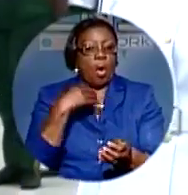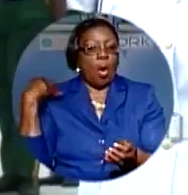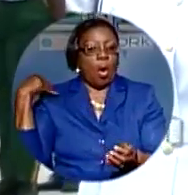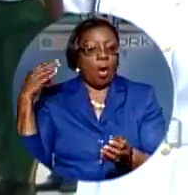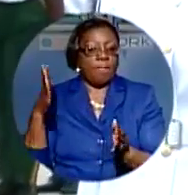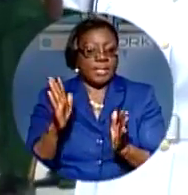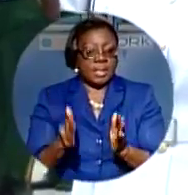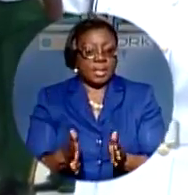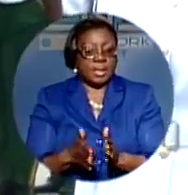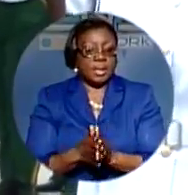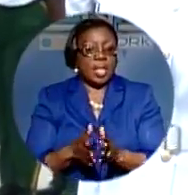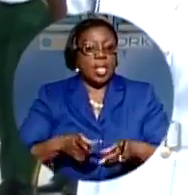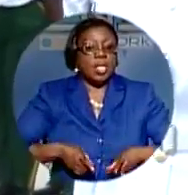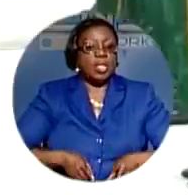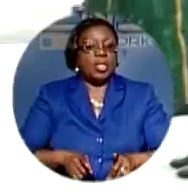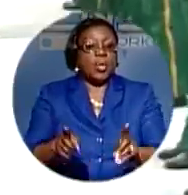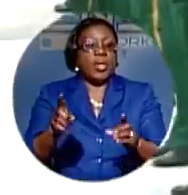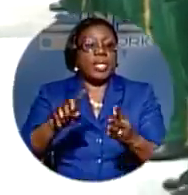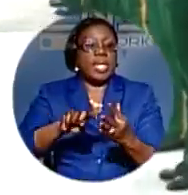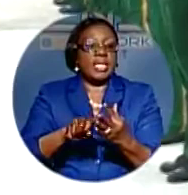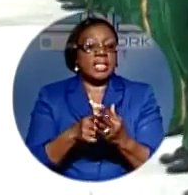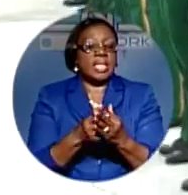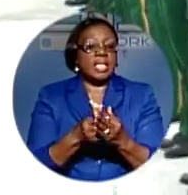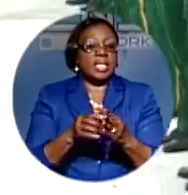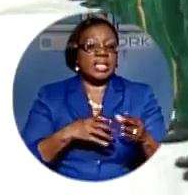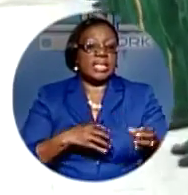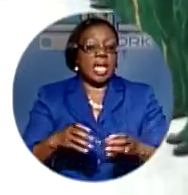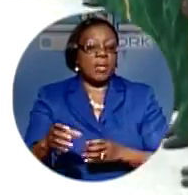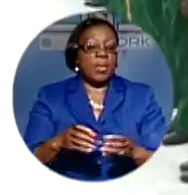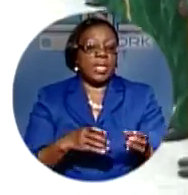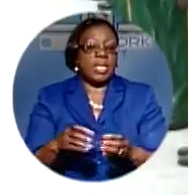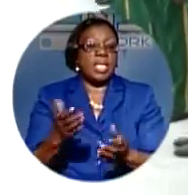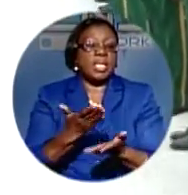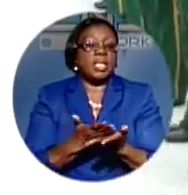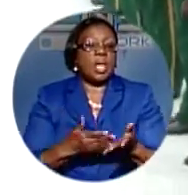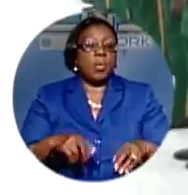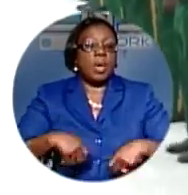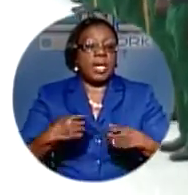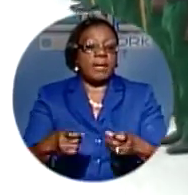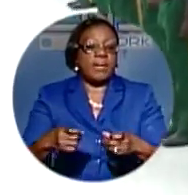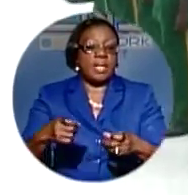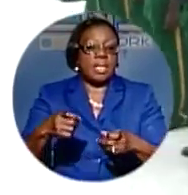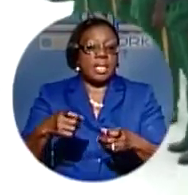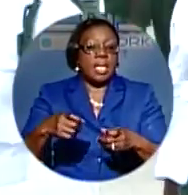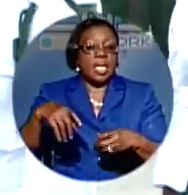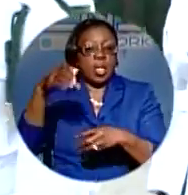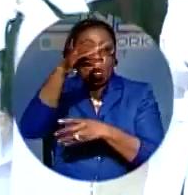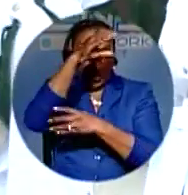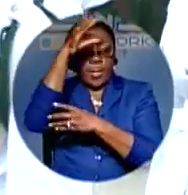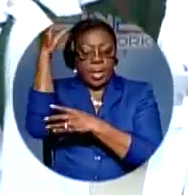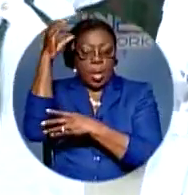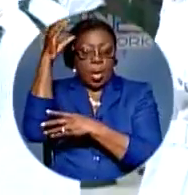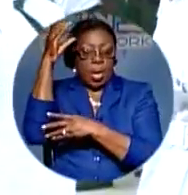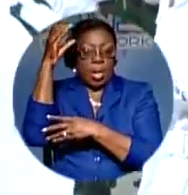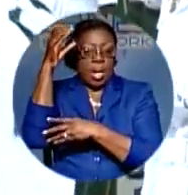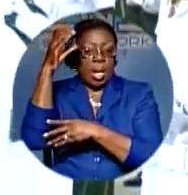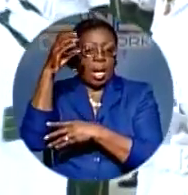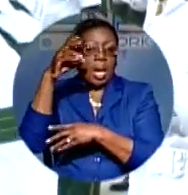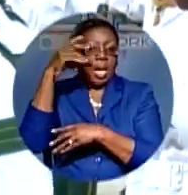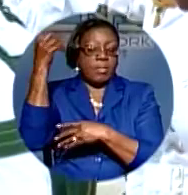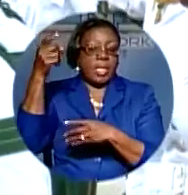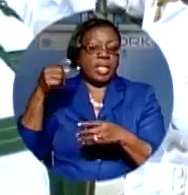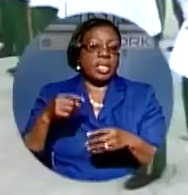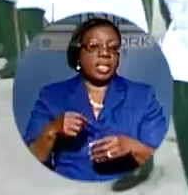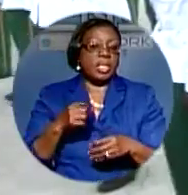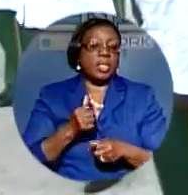During the installation ceremony, some of the Rangers were given the Commodore and Minister Awards, and others were recognized for their academic achievements.